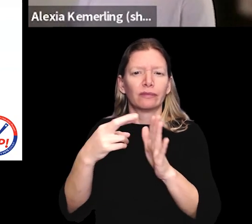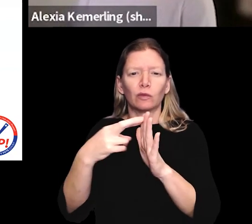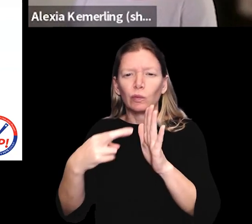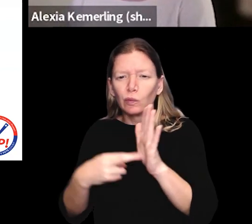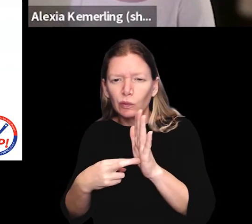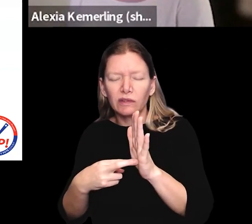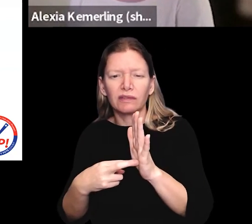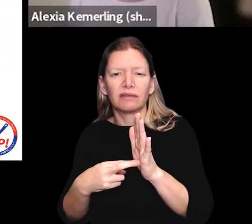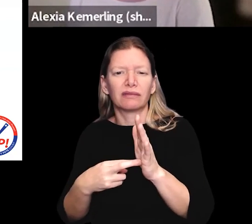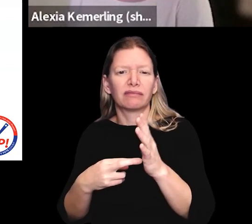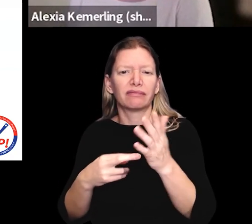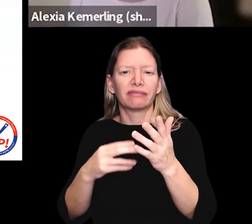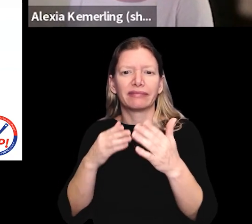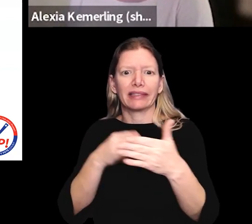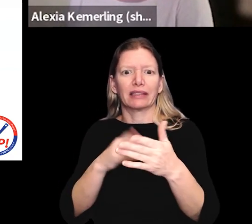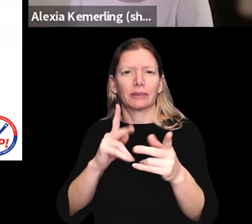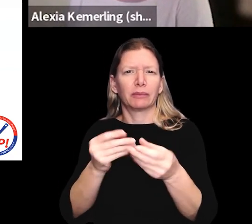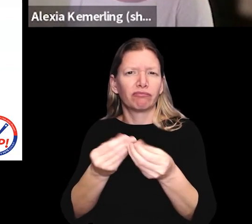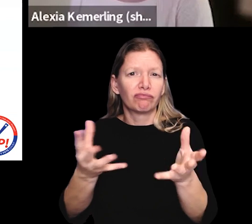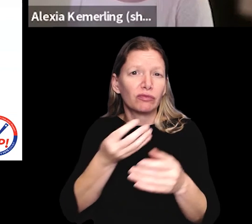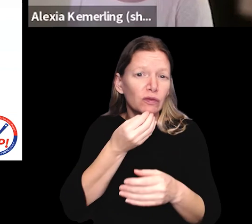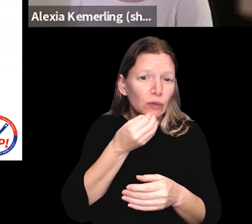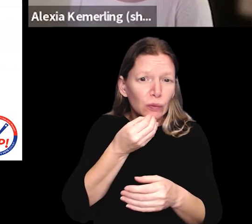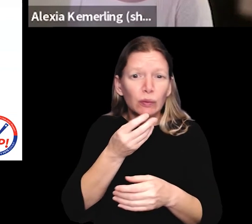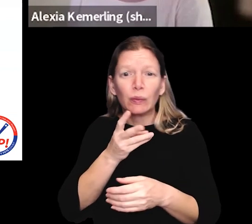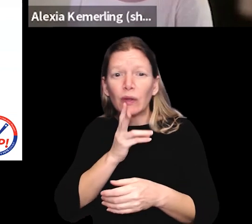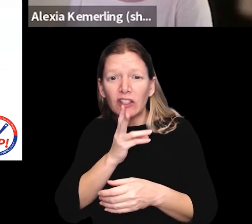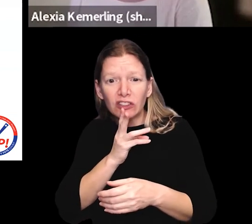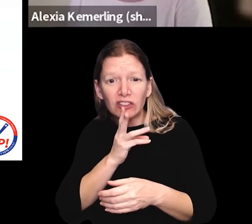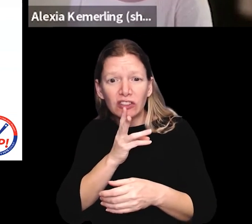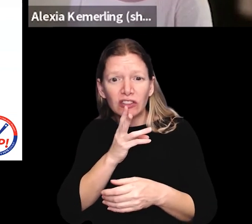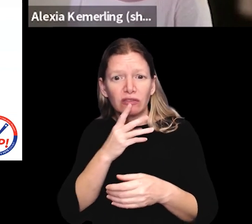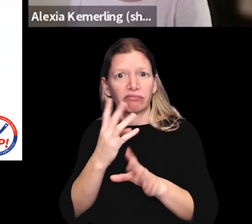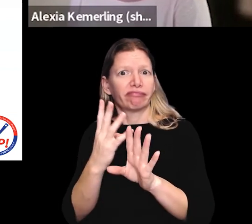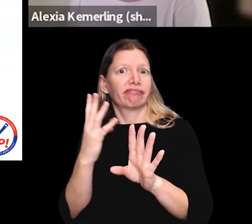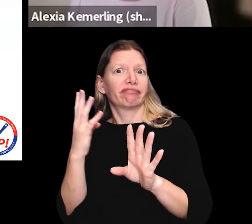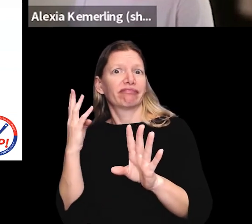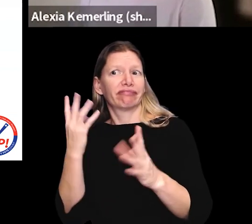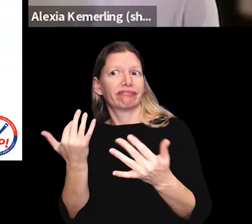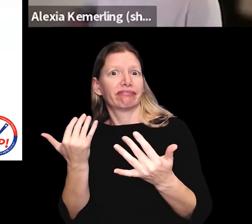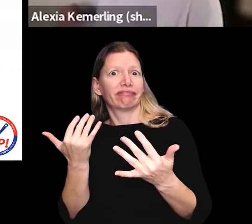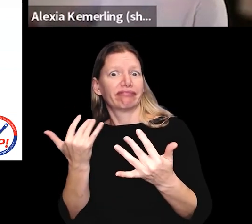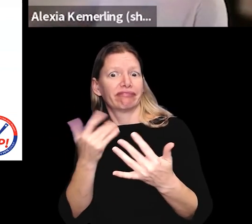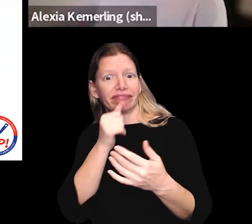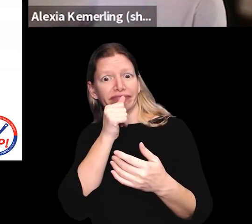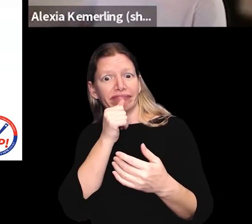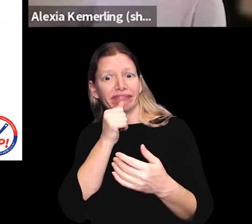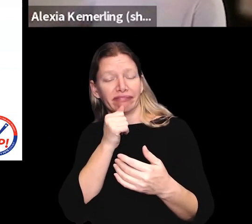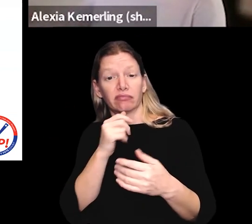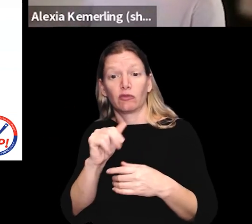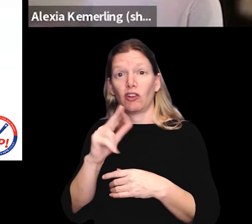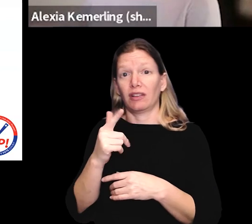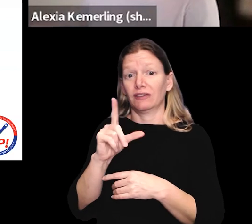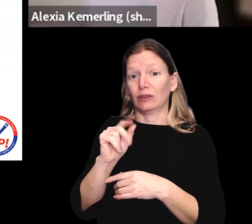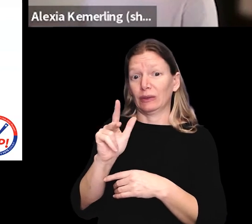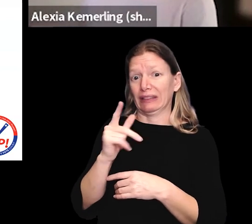requirements around and rules against people passing out food and water to folks waiting in line to vote. And